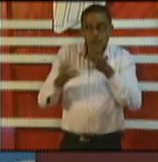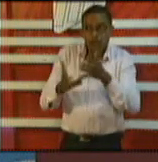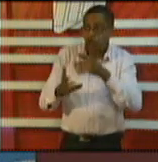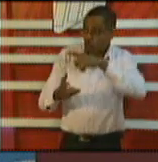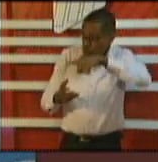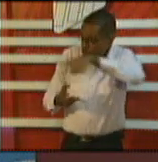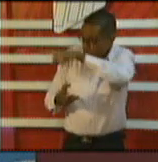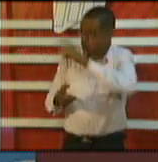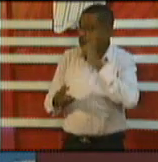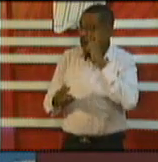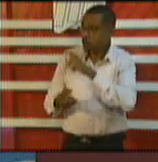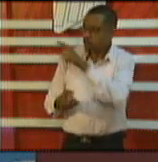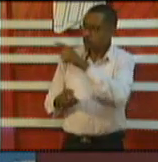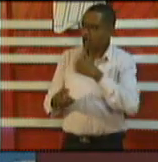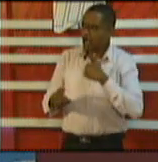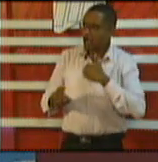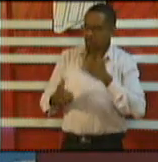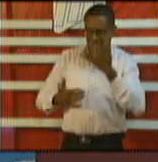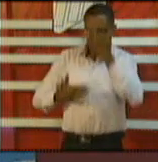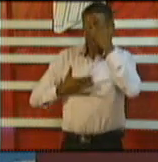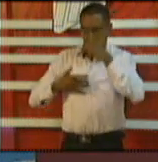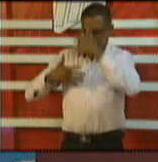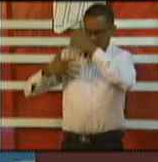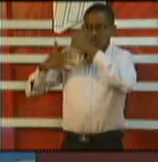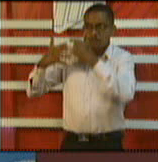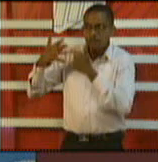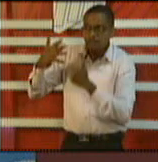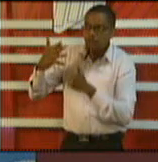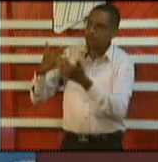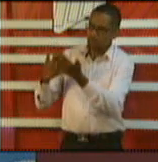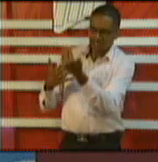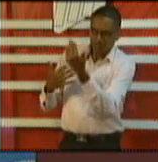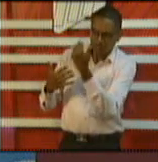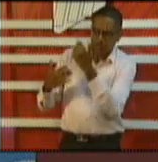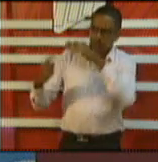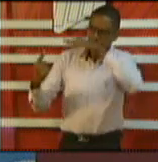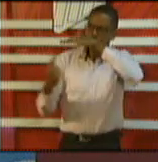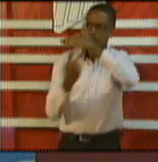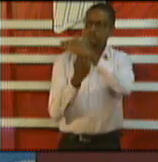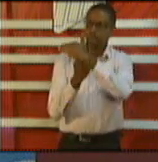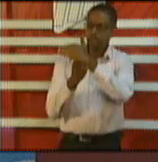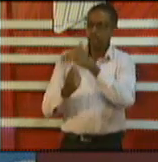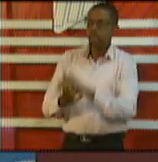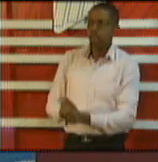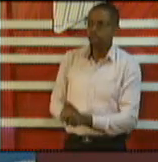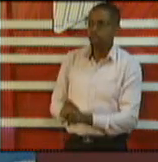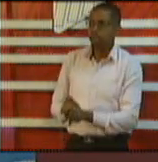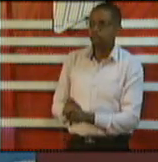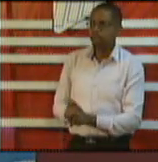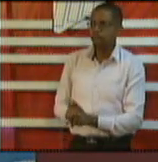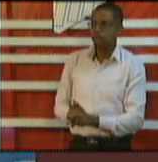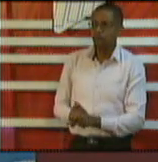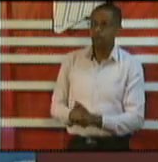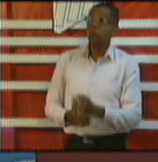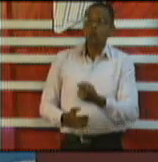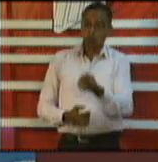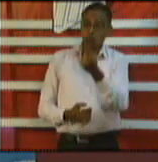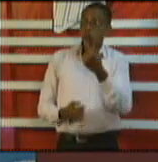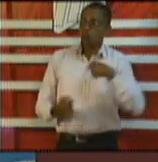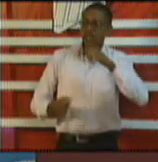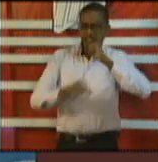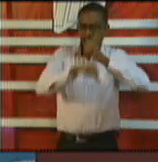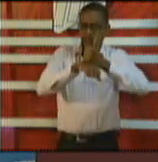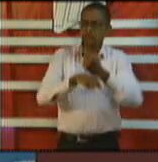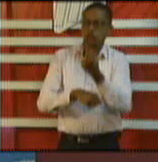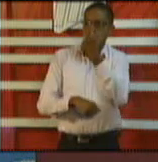symptoms to come in later on in the week I will identify a few health centers one health center per county that person can actually go in and actively